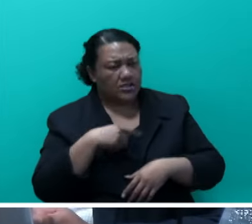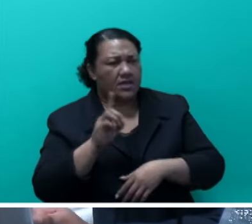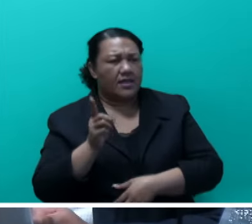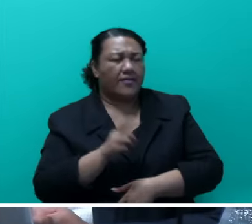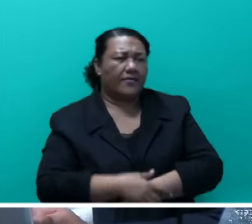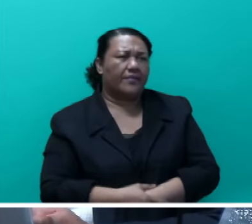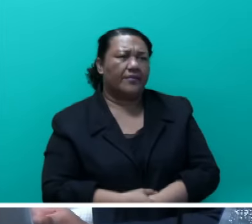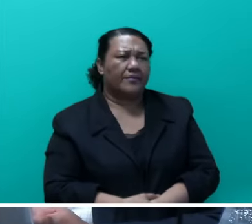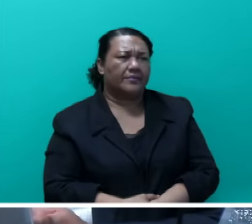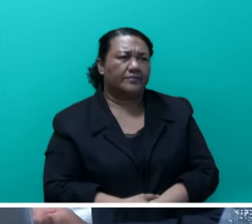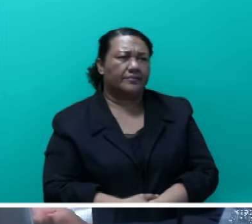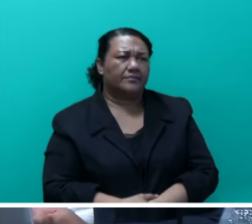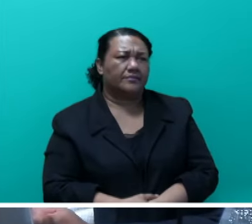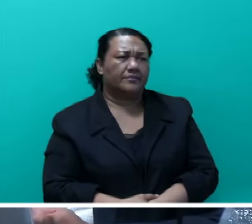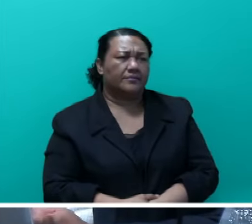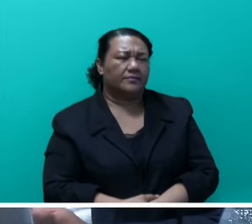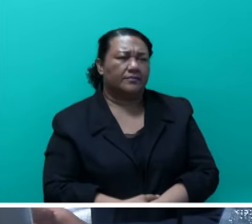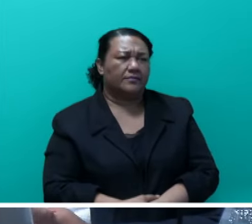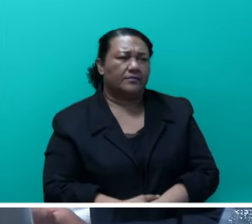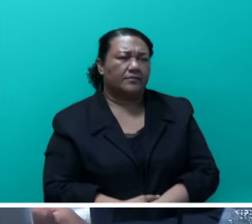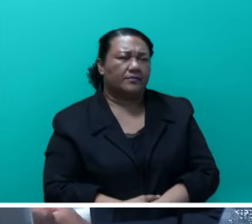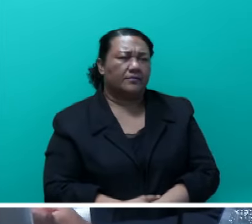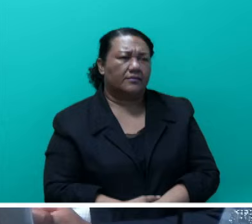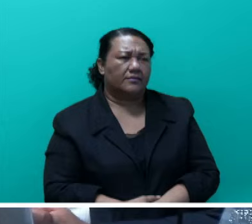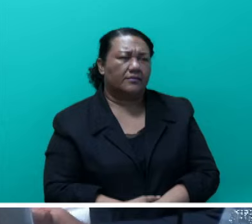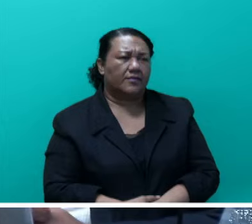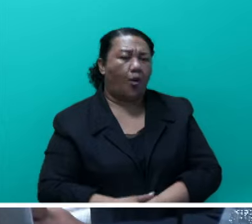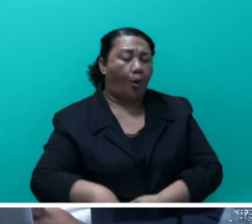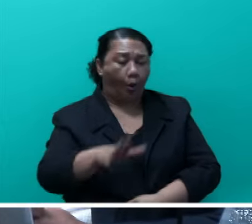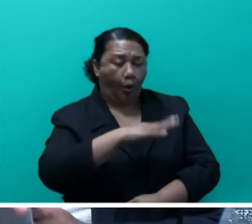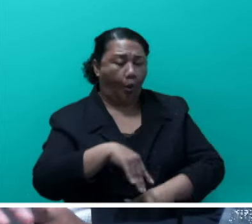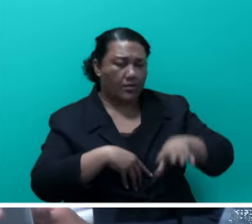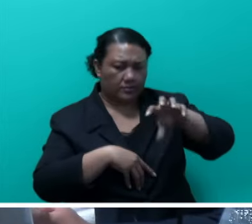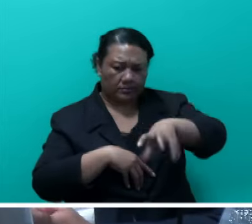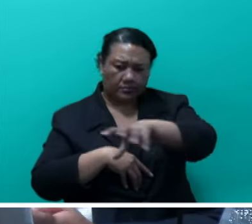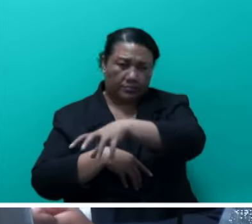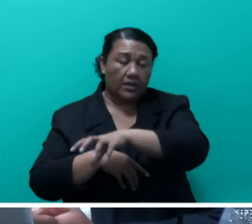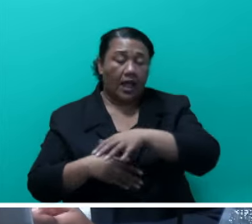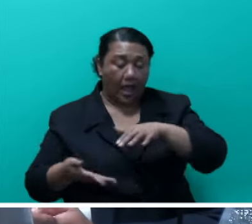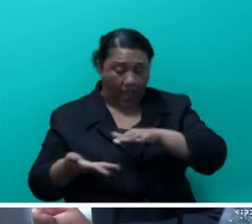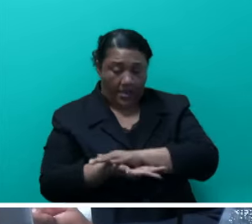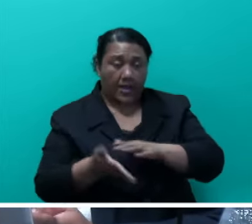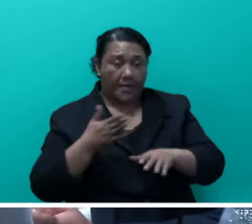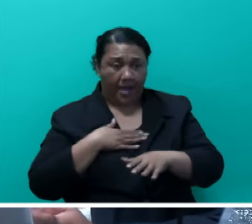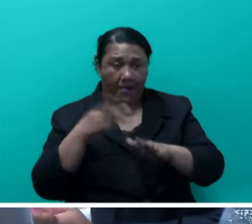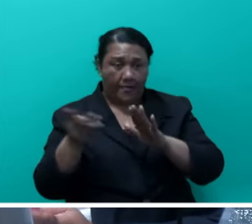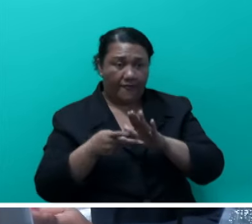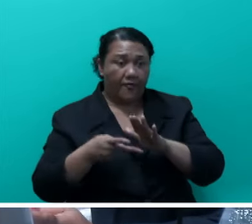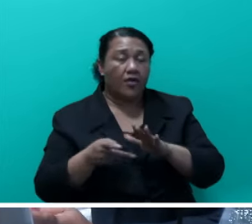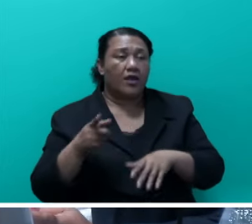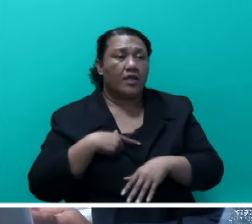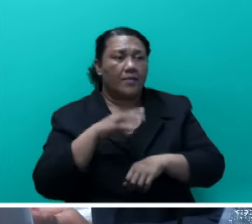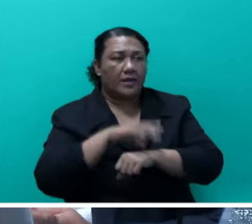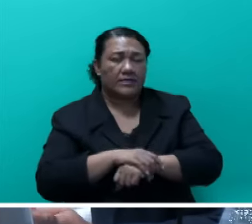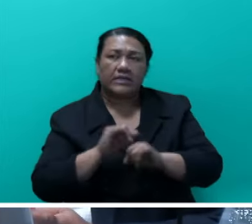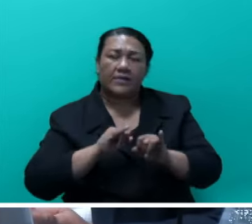we have two particular, well, at least all of the agencies that are under my portfolio, Immigration, the police, and also the